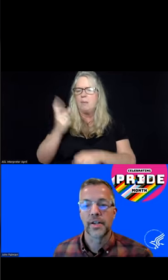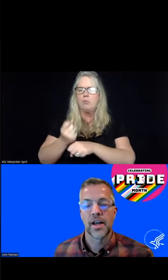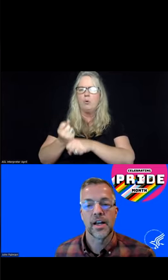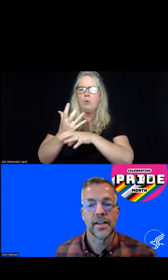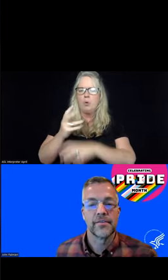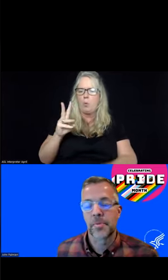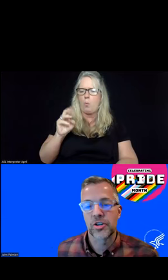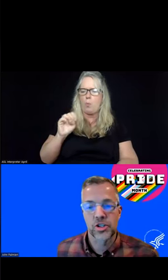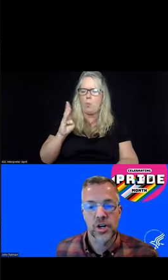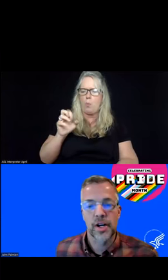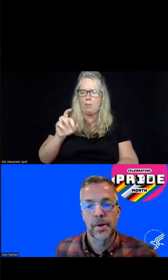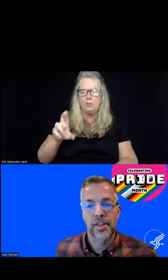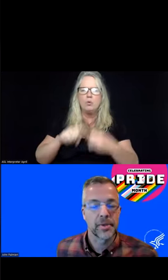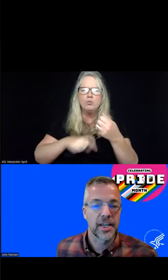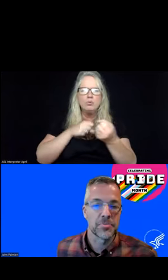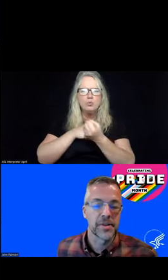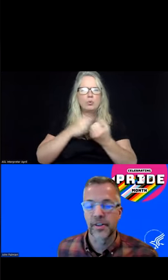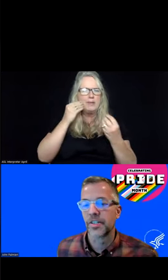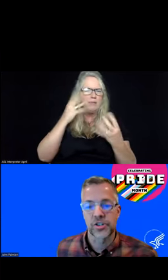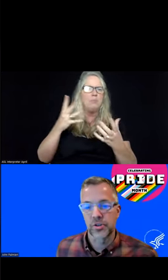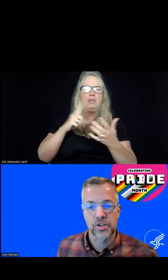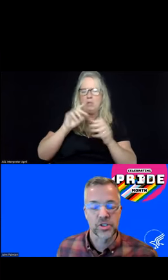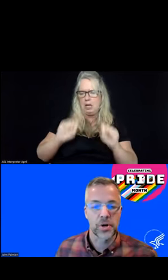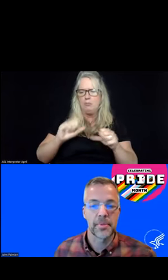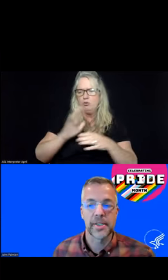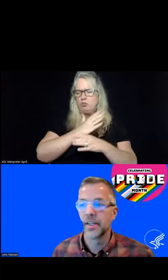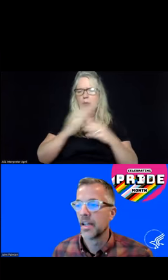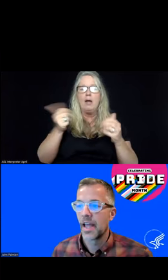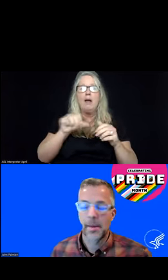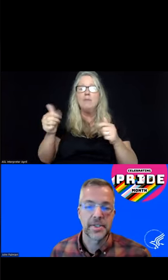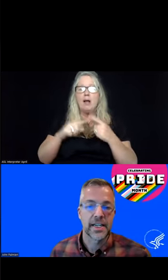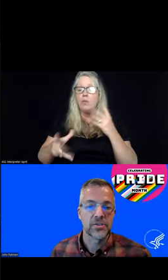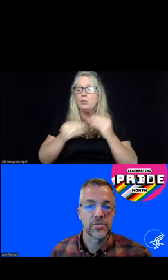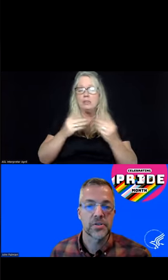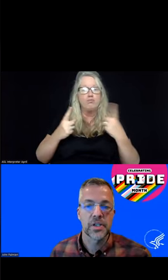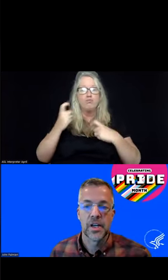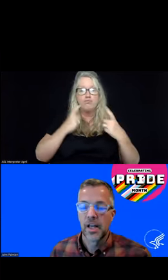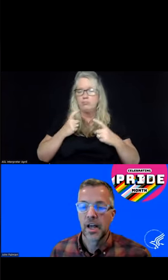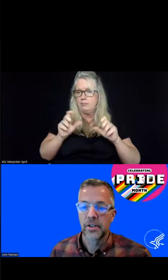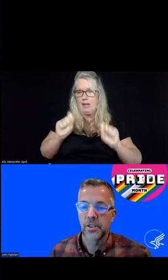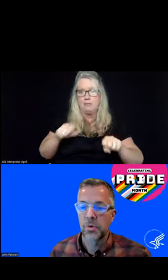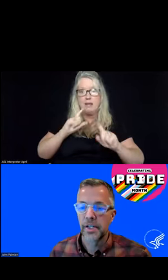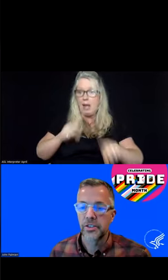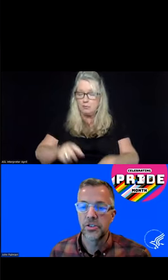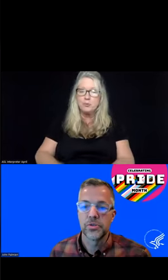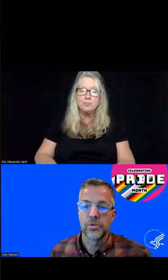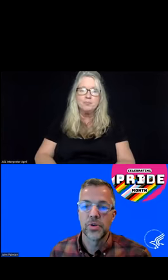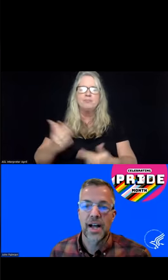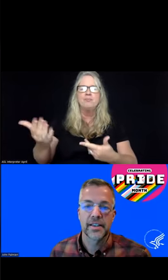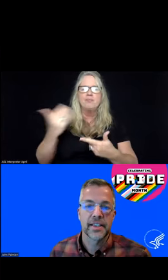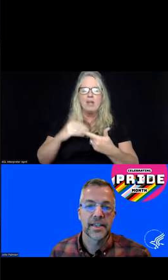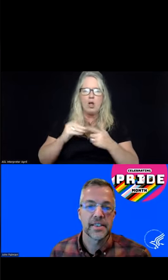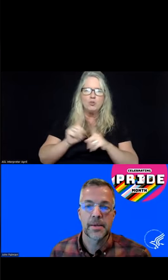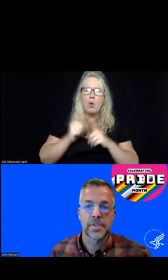support information sharing about the application, but if there are additional questions, we're happy to answer those. I also wanted to